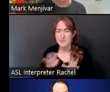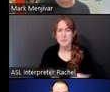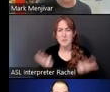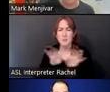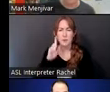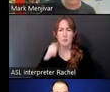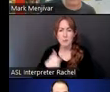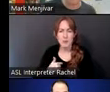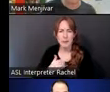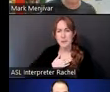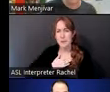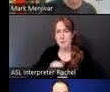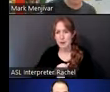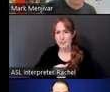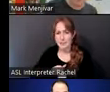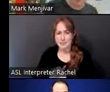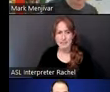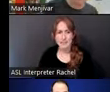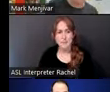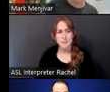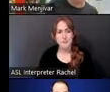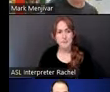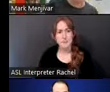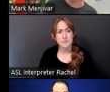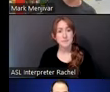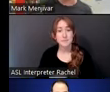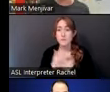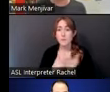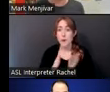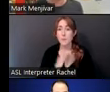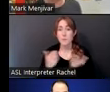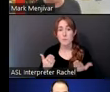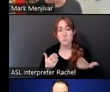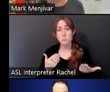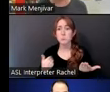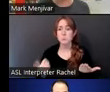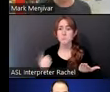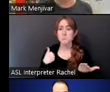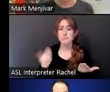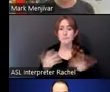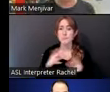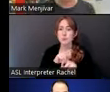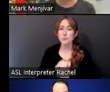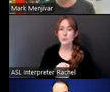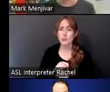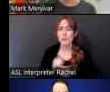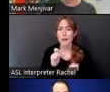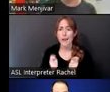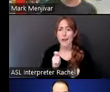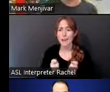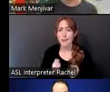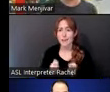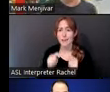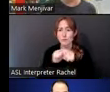insight. Some of the books have are just kind of what we would think of traditional, you know, edited transcripts. And so you can begin to